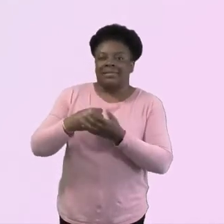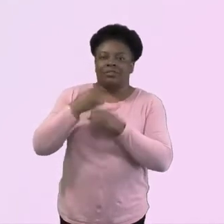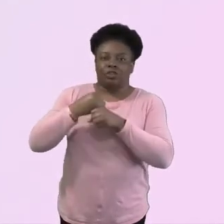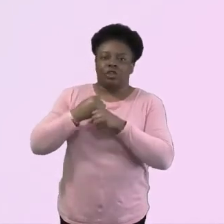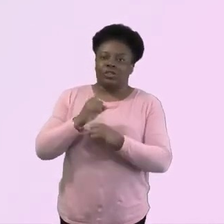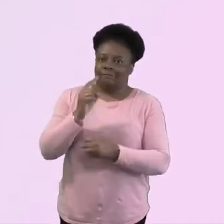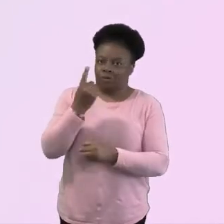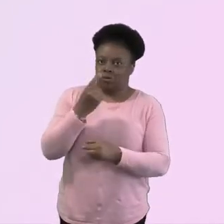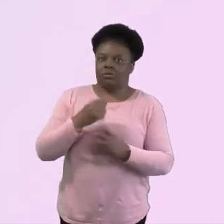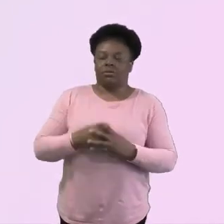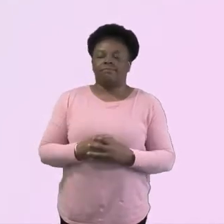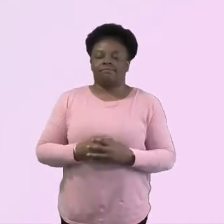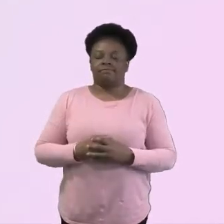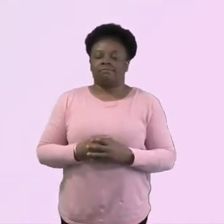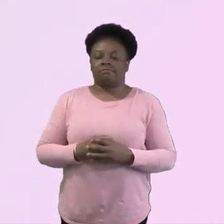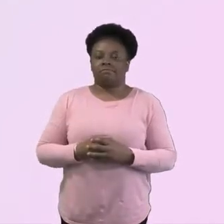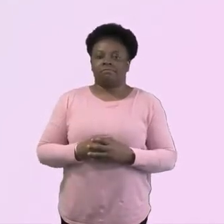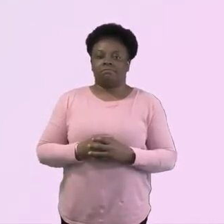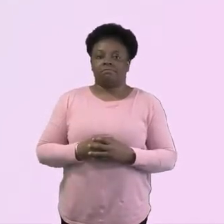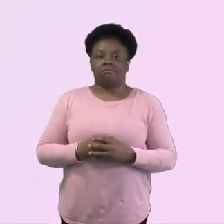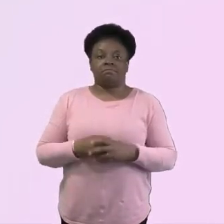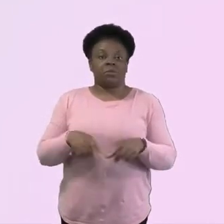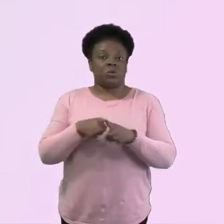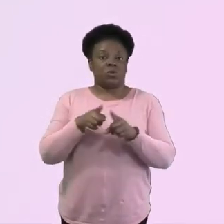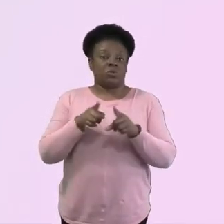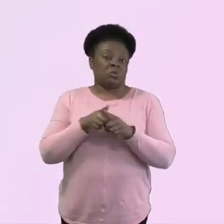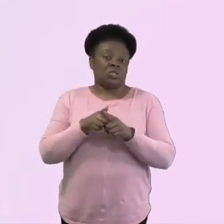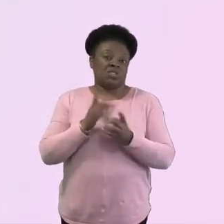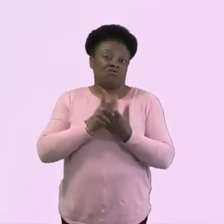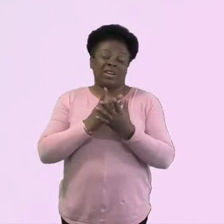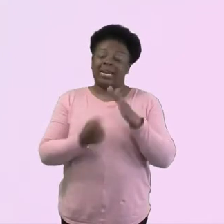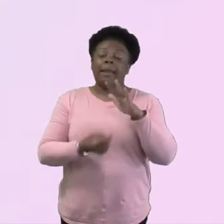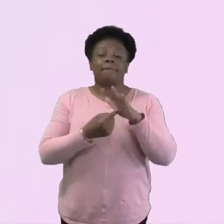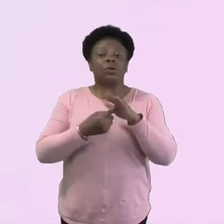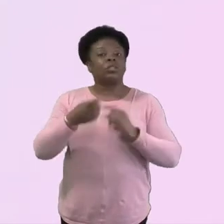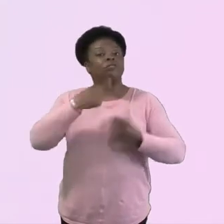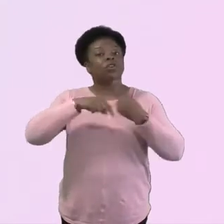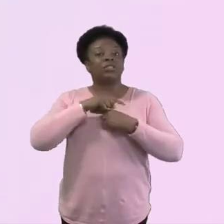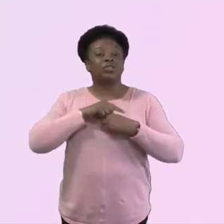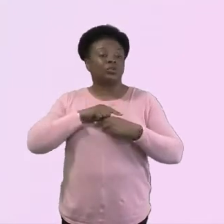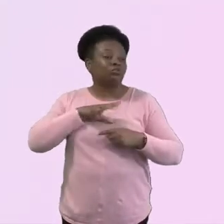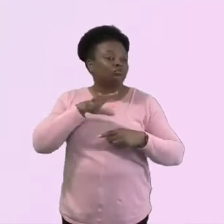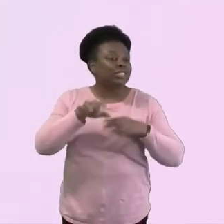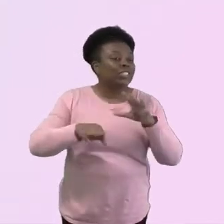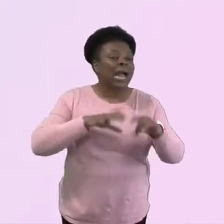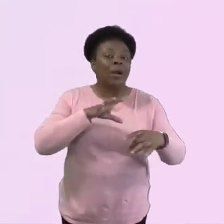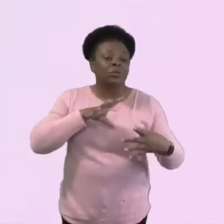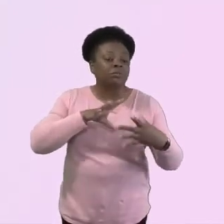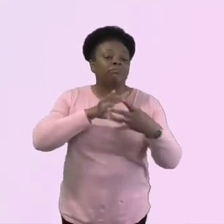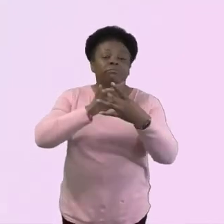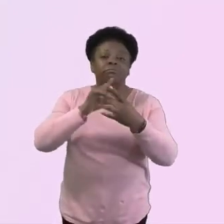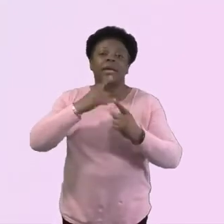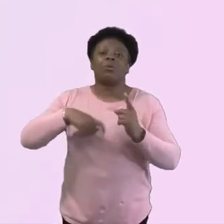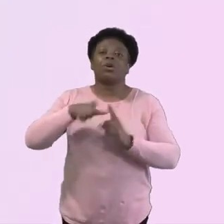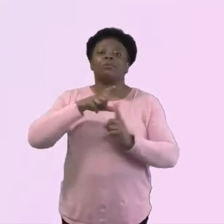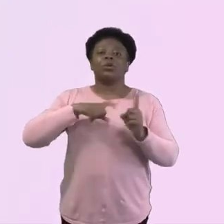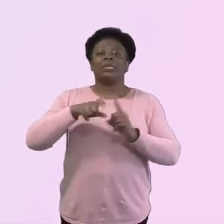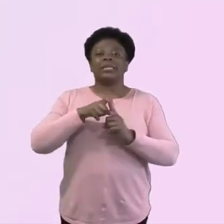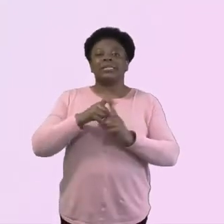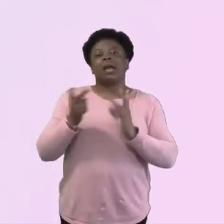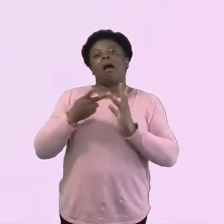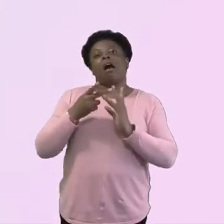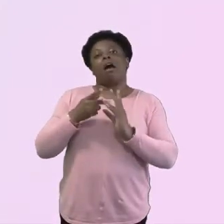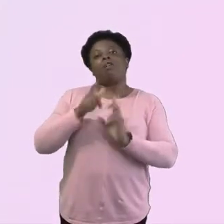But yeah, reaching into our communities is so important. I think some of our other speakers later are going to talk about some different ways for that as well.